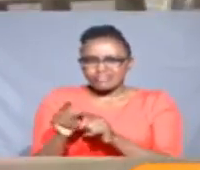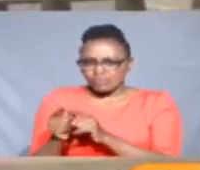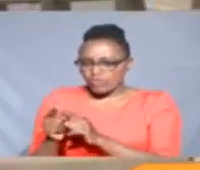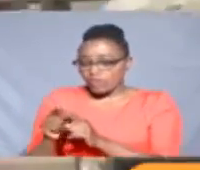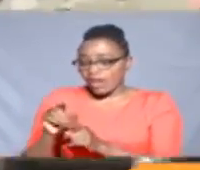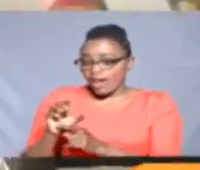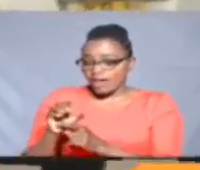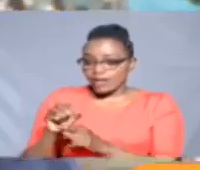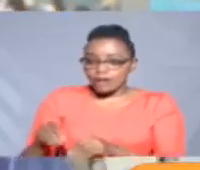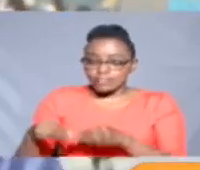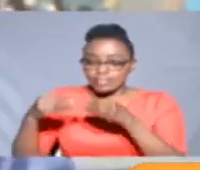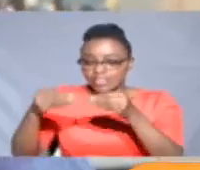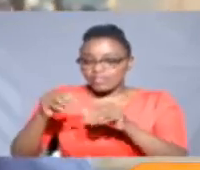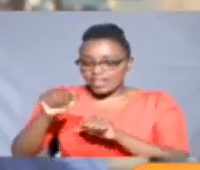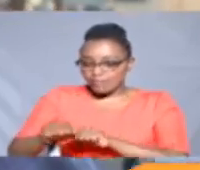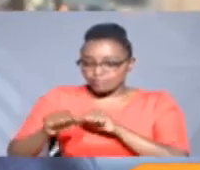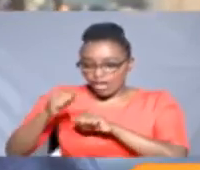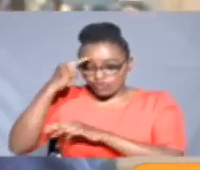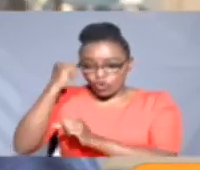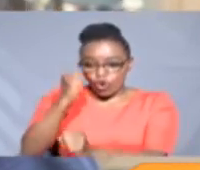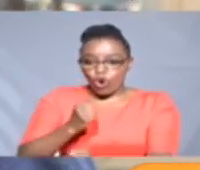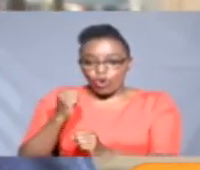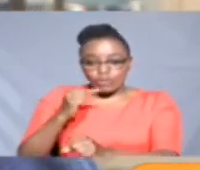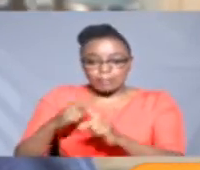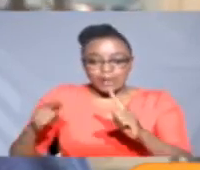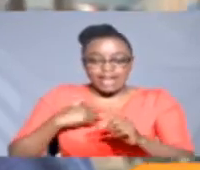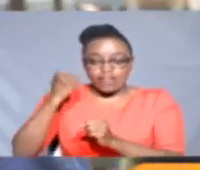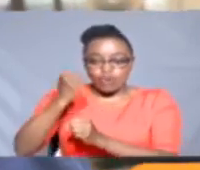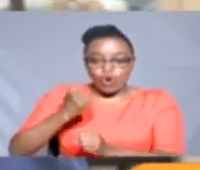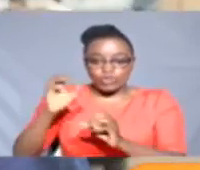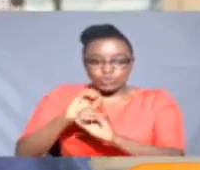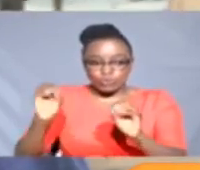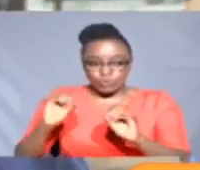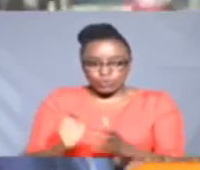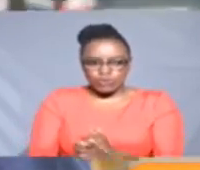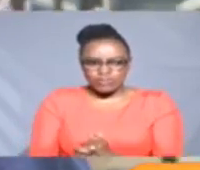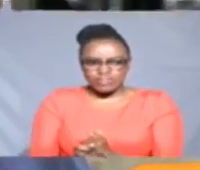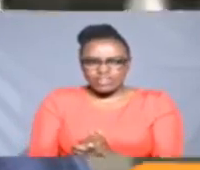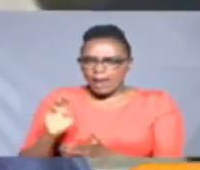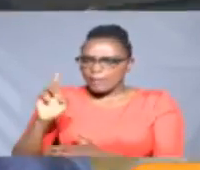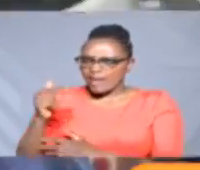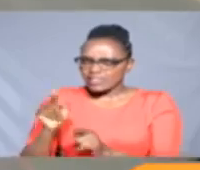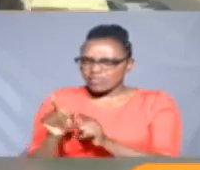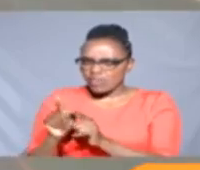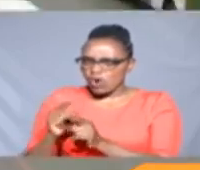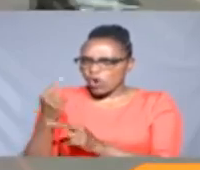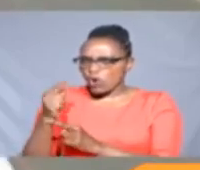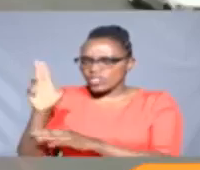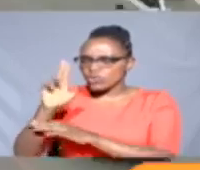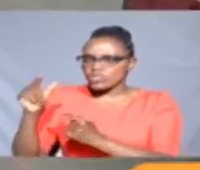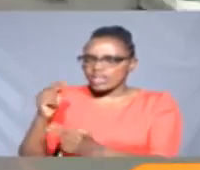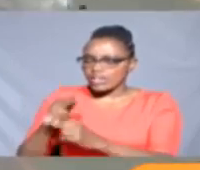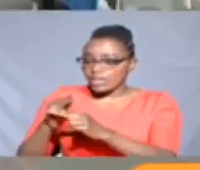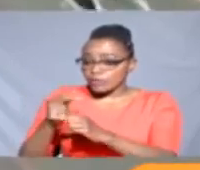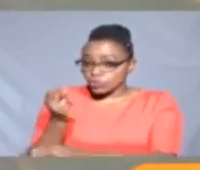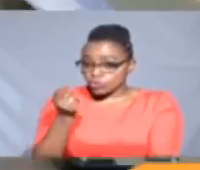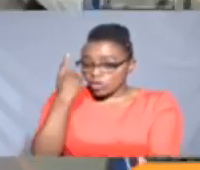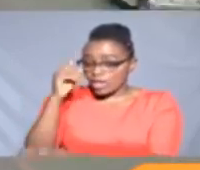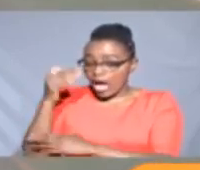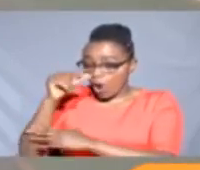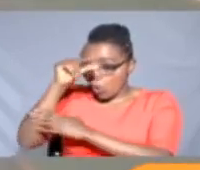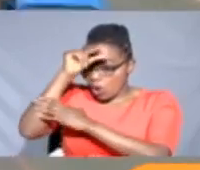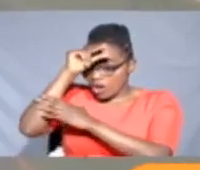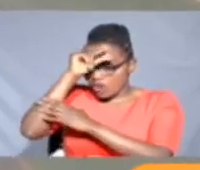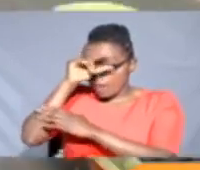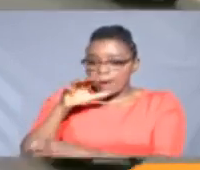putting a cart before the horse. There's a lot more that comes with BRT other than just segregated lanes. He says to understand how